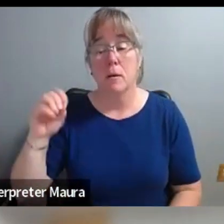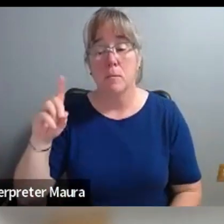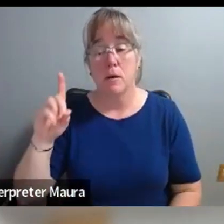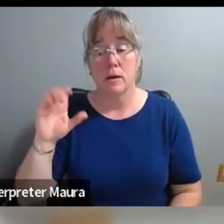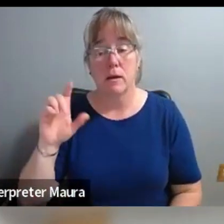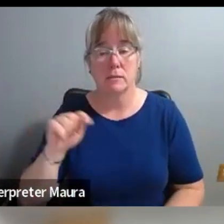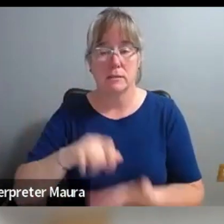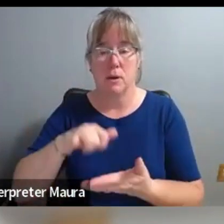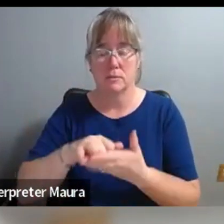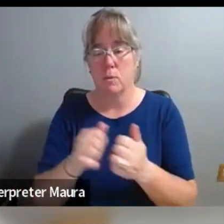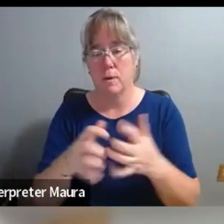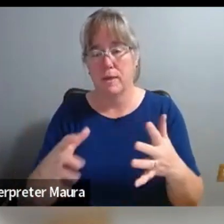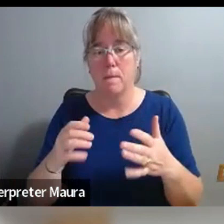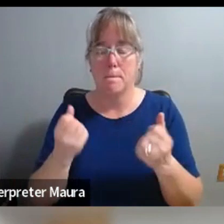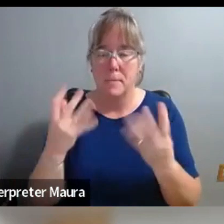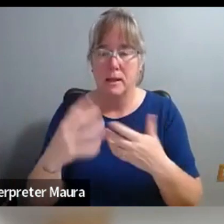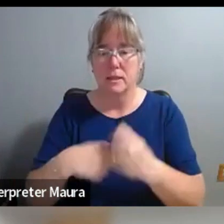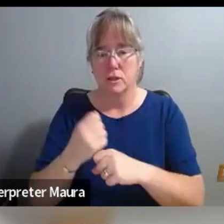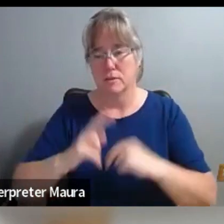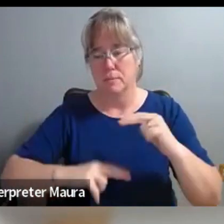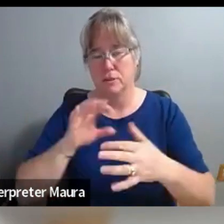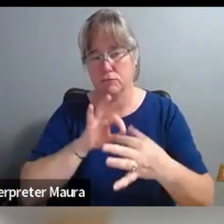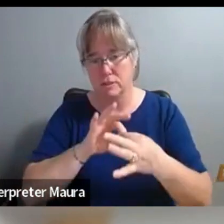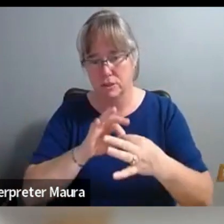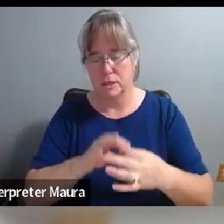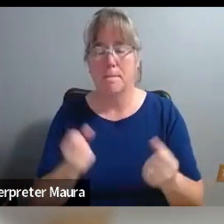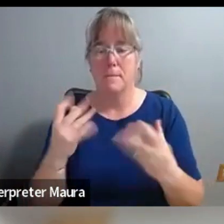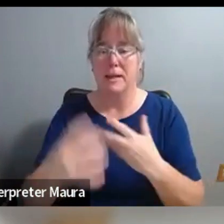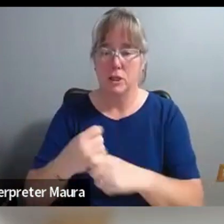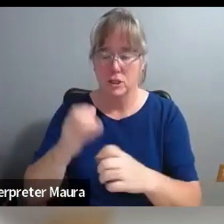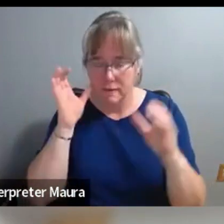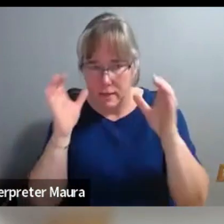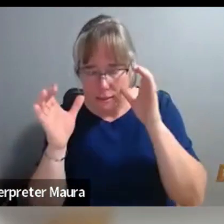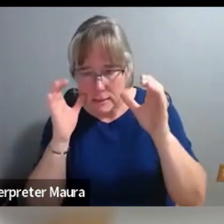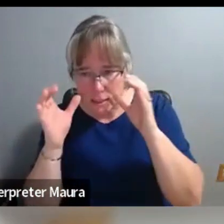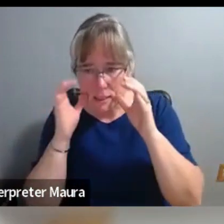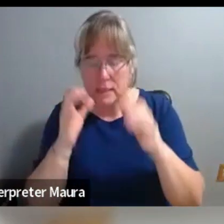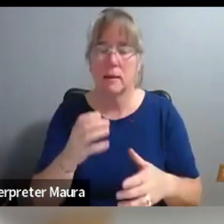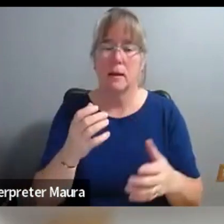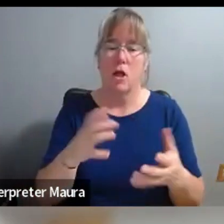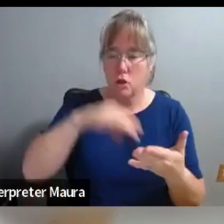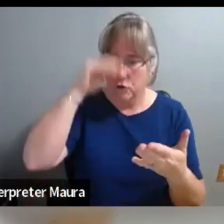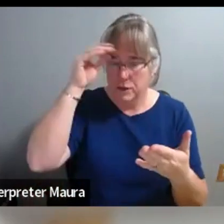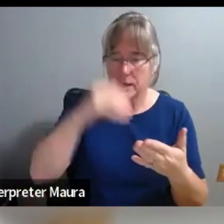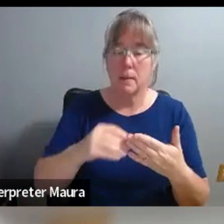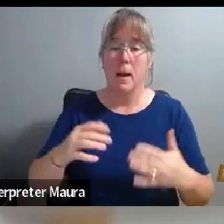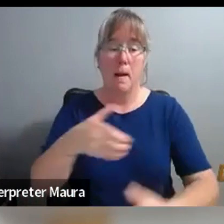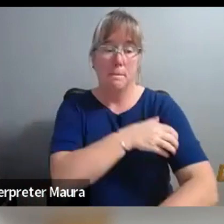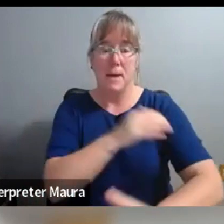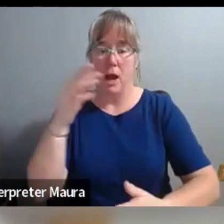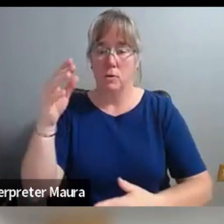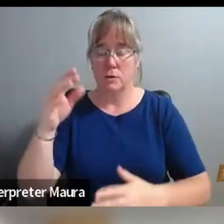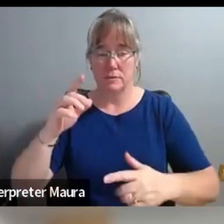without years of relationship building, listening, listening, and learning, shifting power dynamics, embracing other forms of